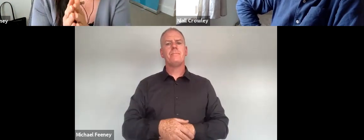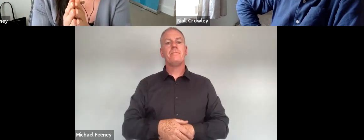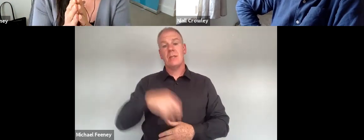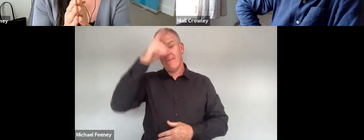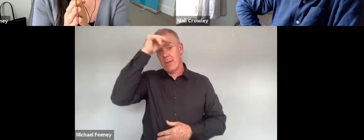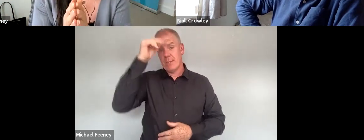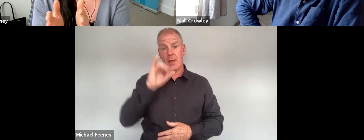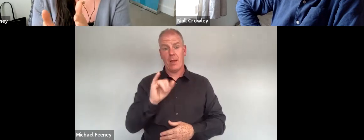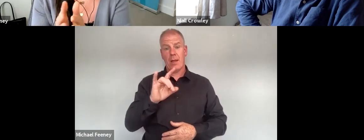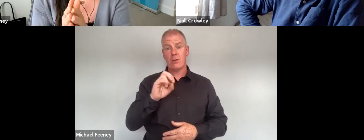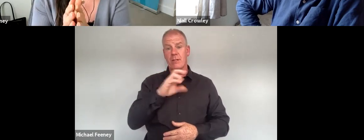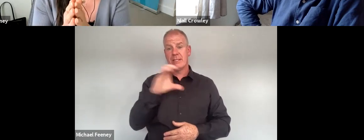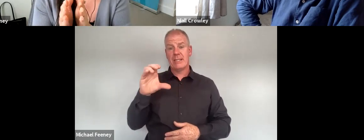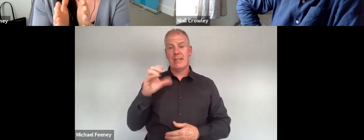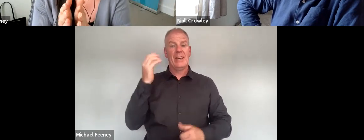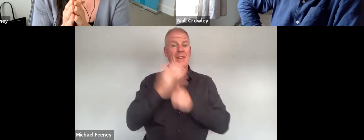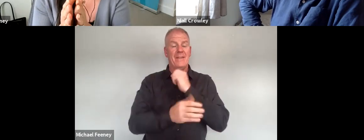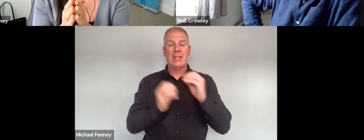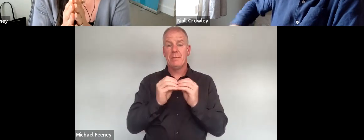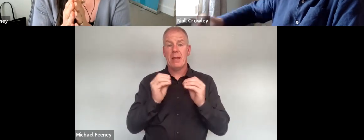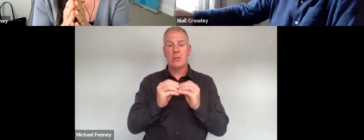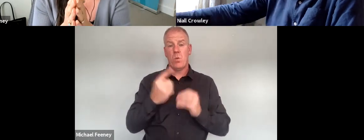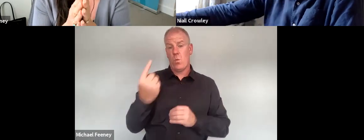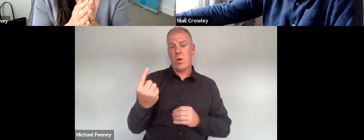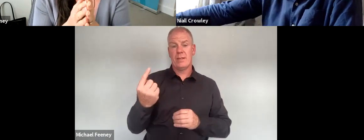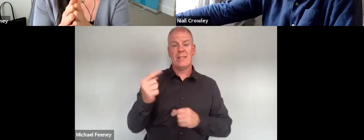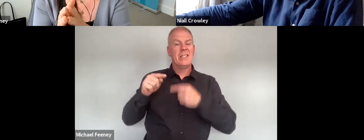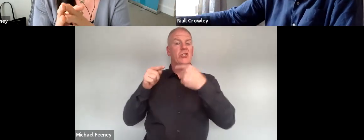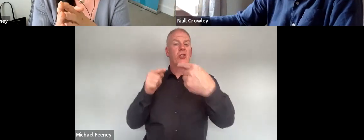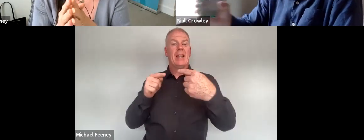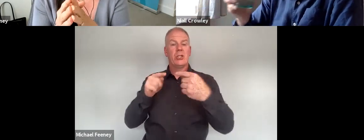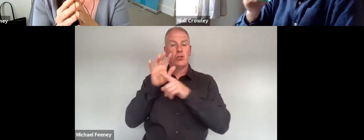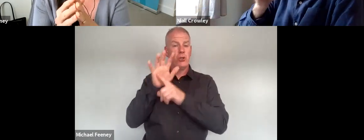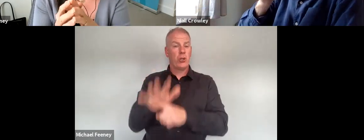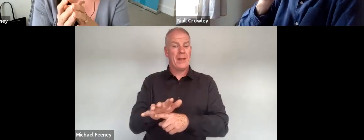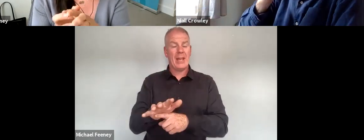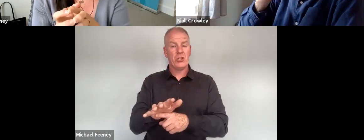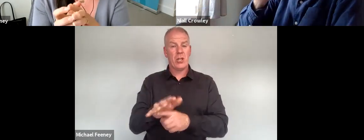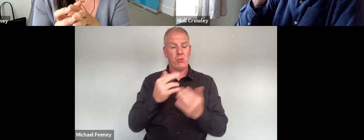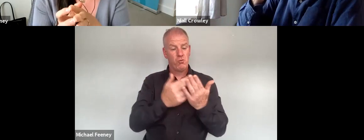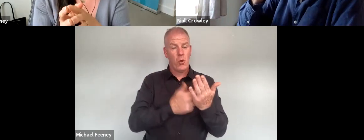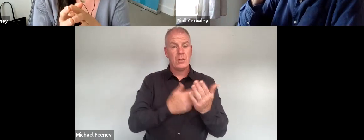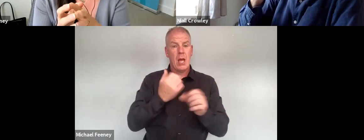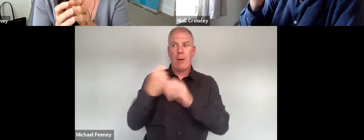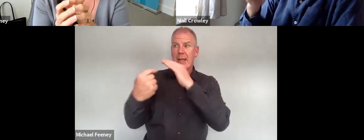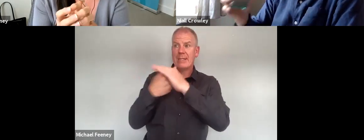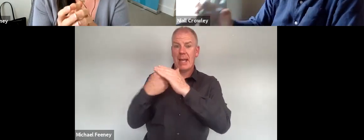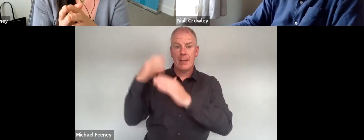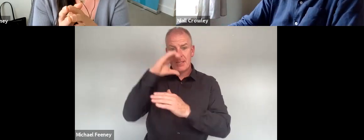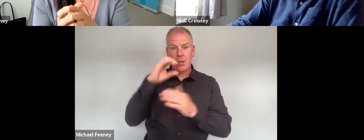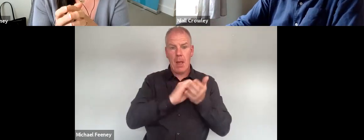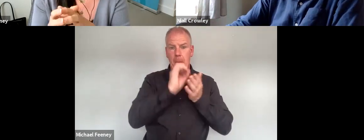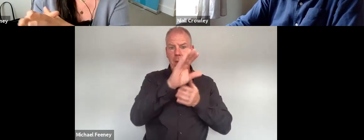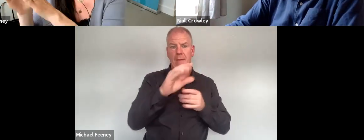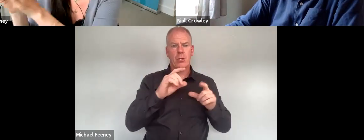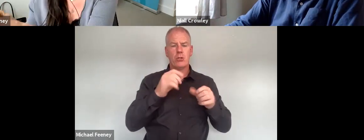example IREC and we've already heard mention of this case IREC has challenged discriminatory regulations which preclude asylum seekers from applying for